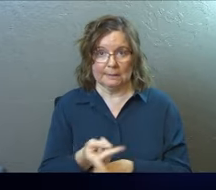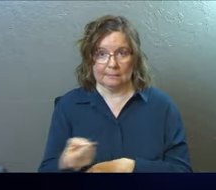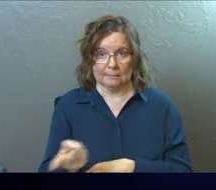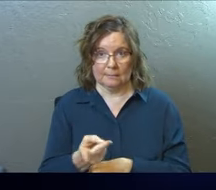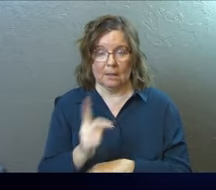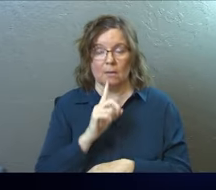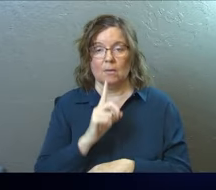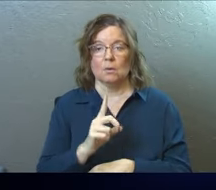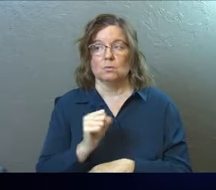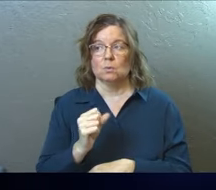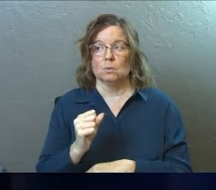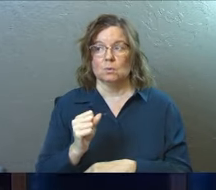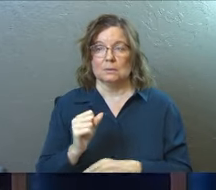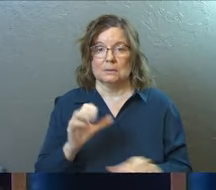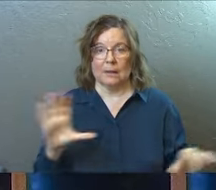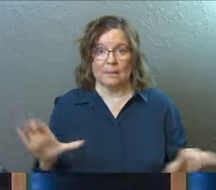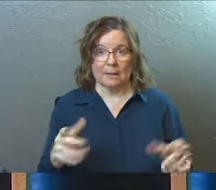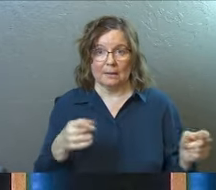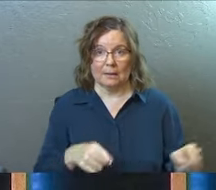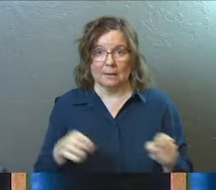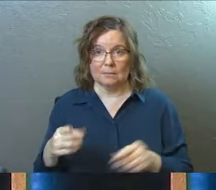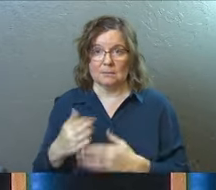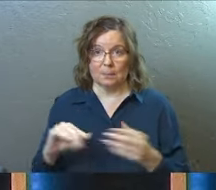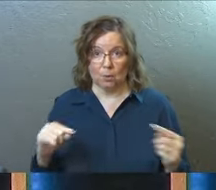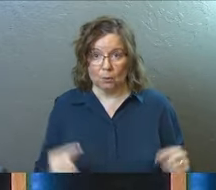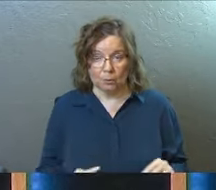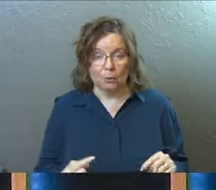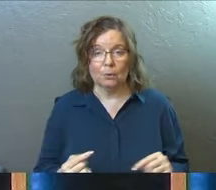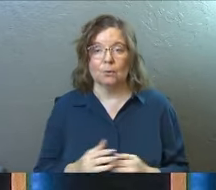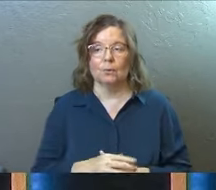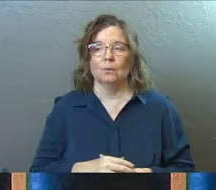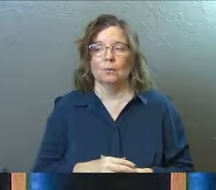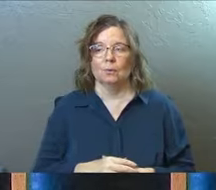and there was some actions that were taken. There was some hurt